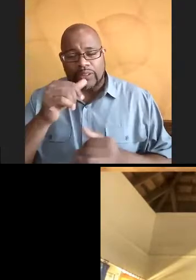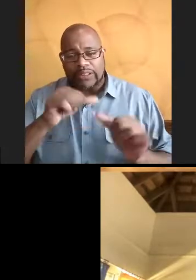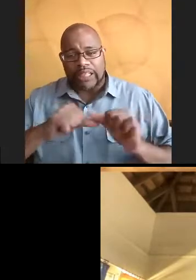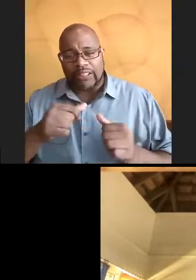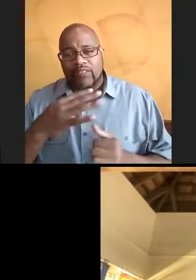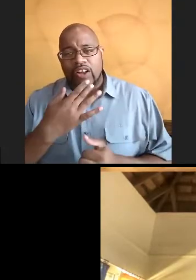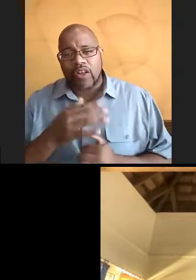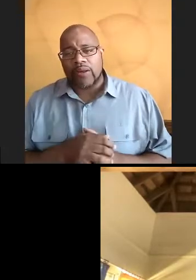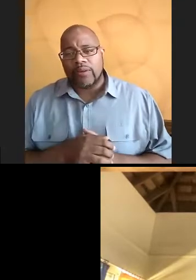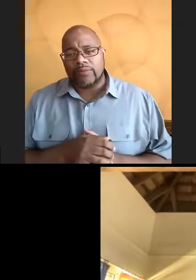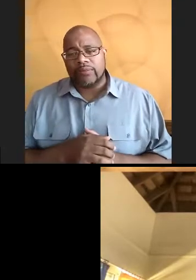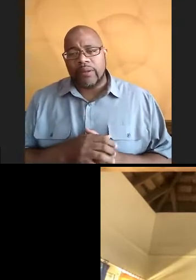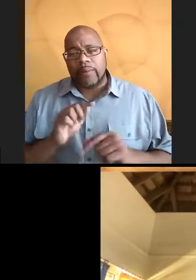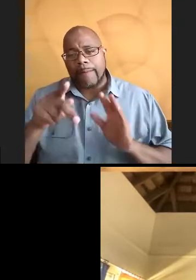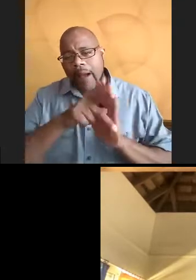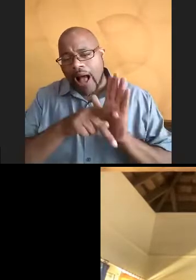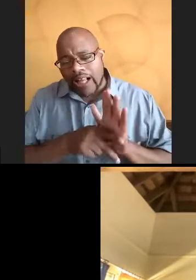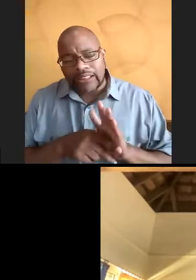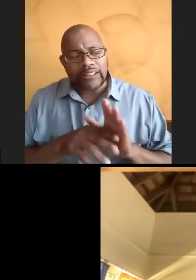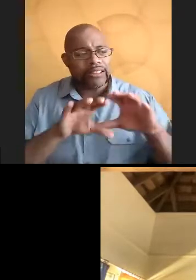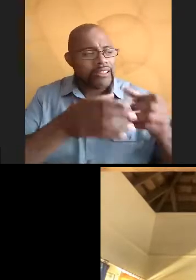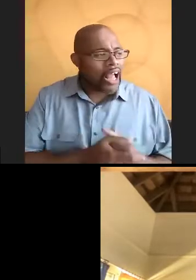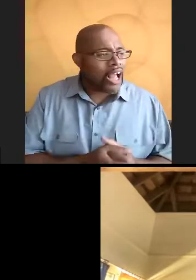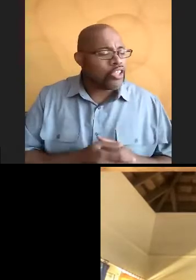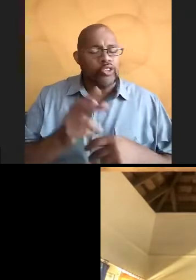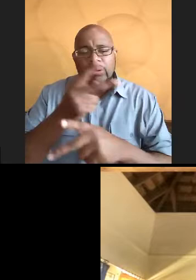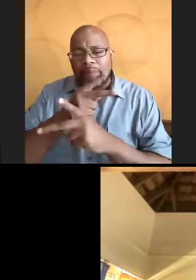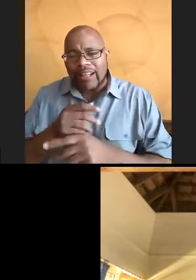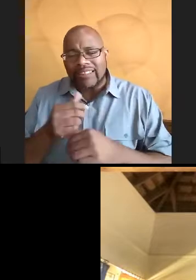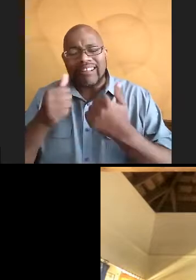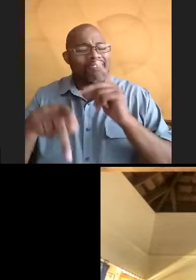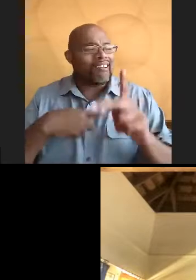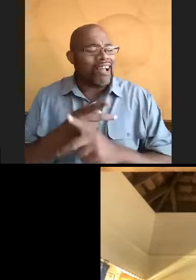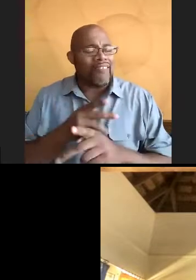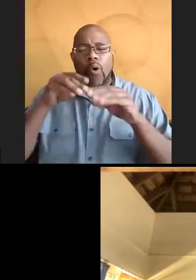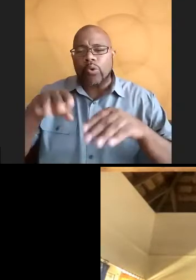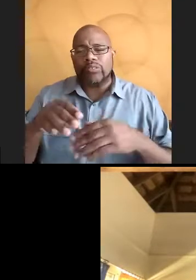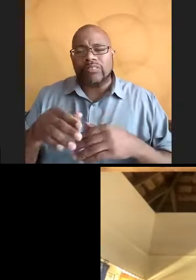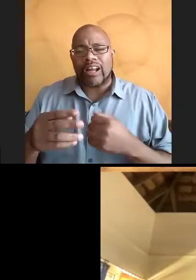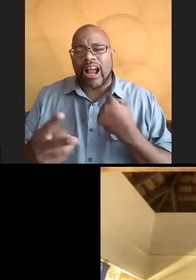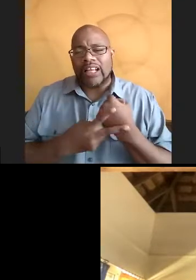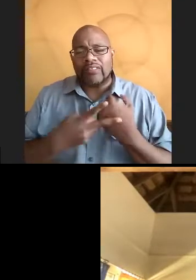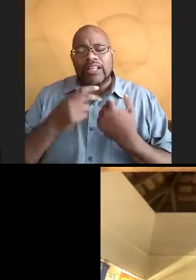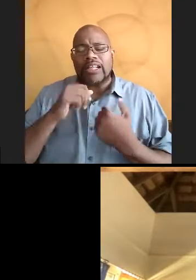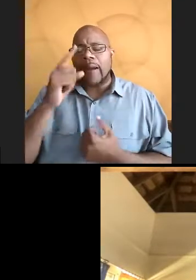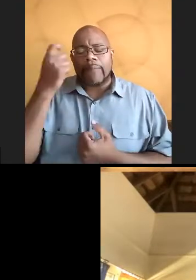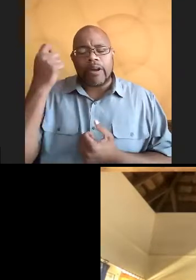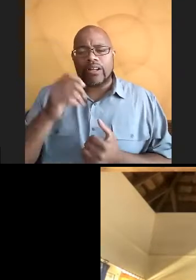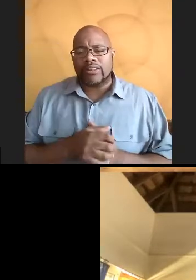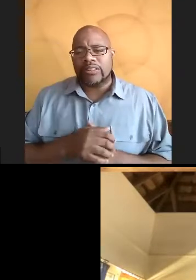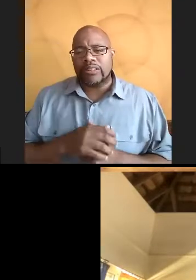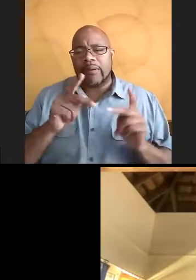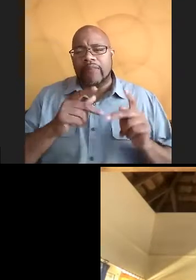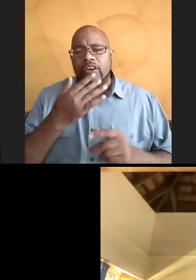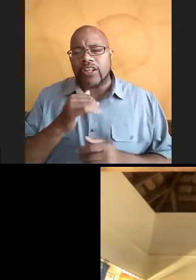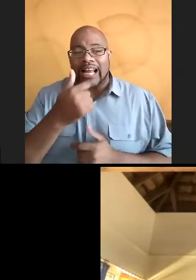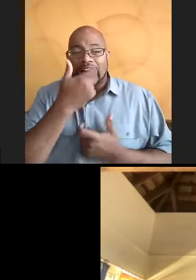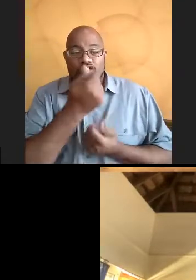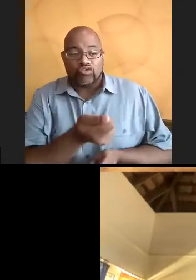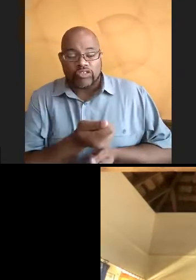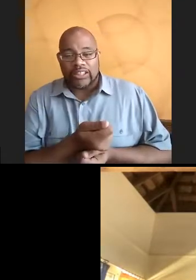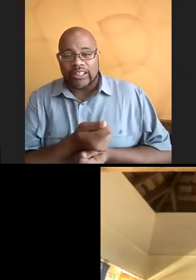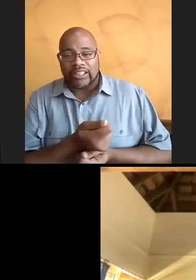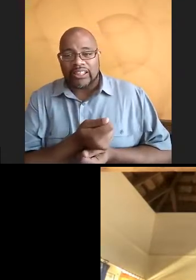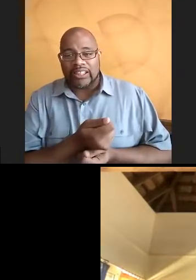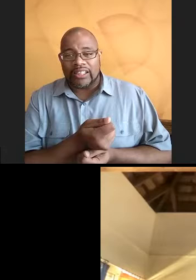color, but on the policy side, supervisor, any type of ocean conservation. It's not because people of color are not interested or